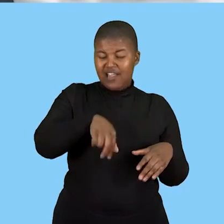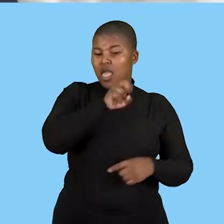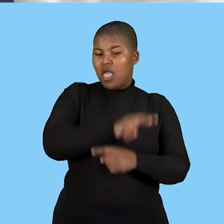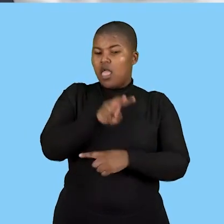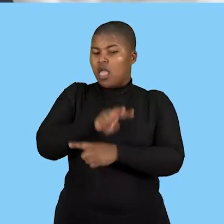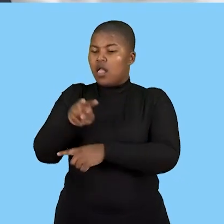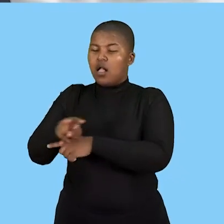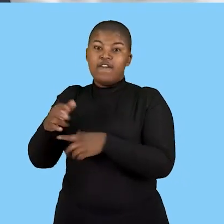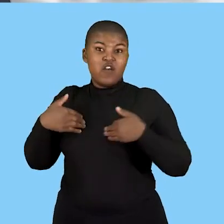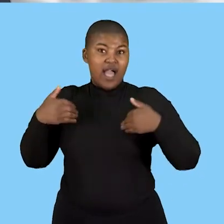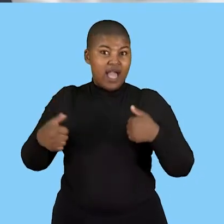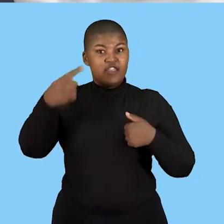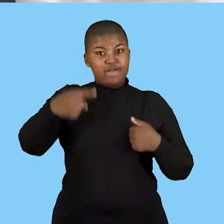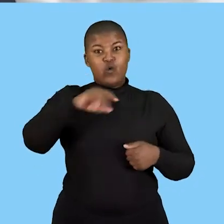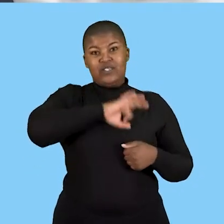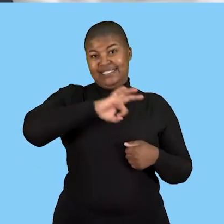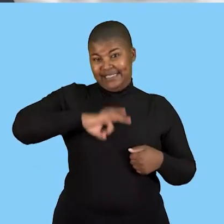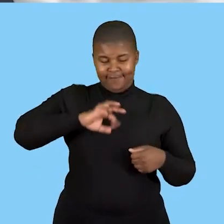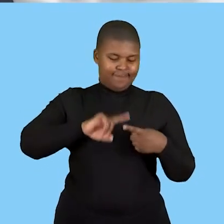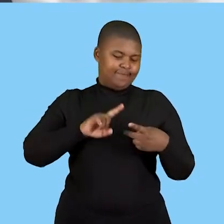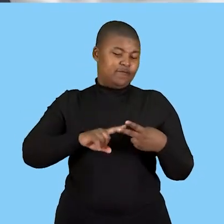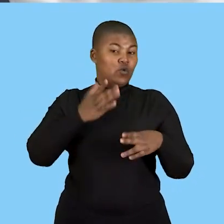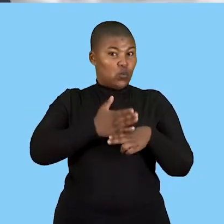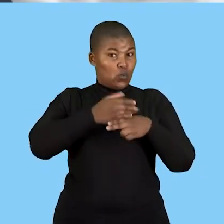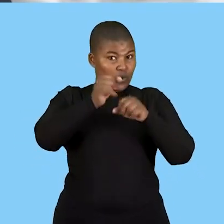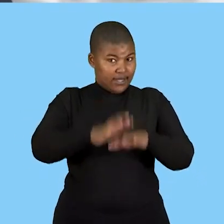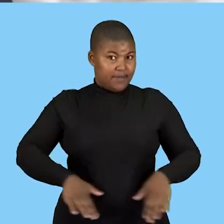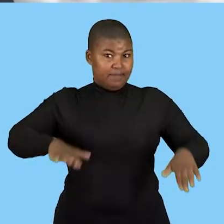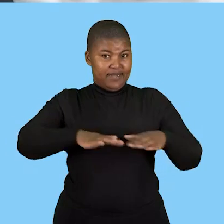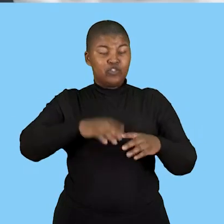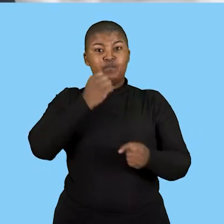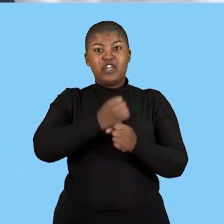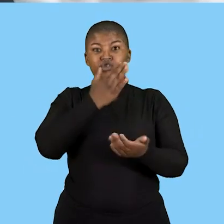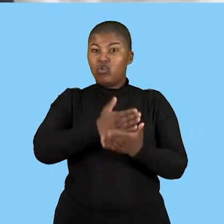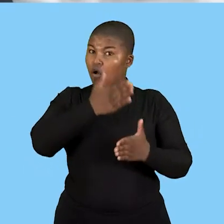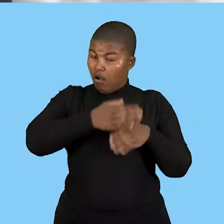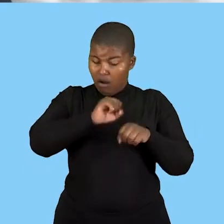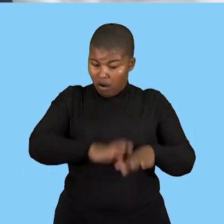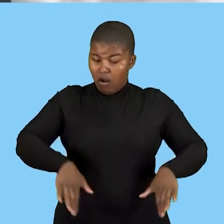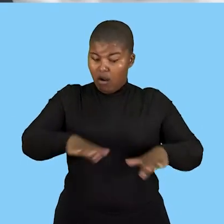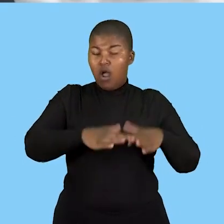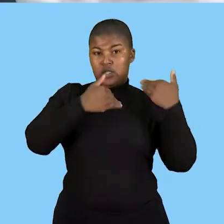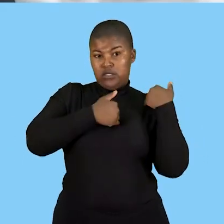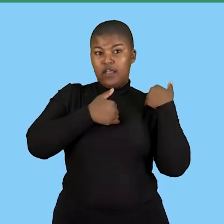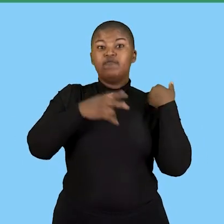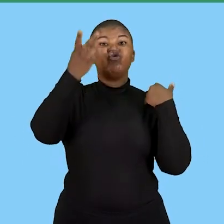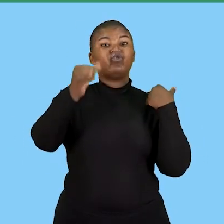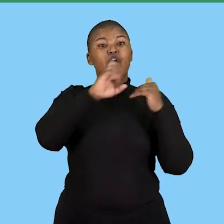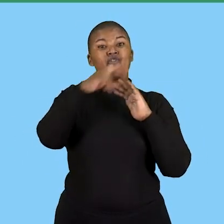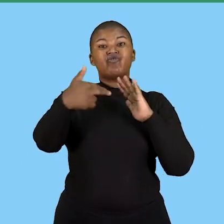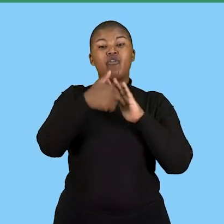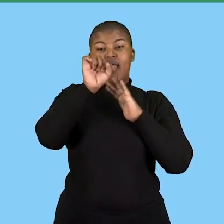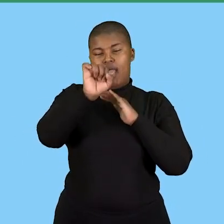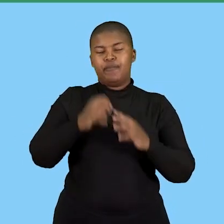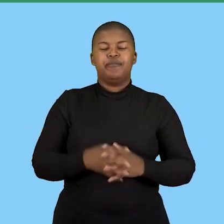the safety of the working environment to make sure that the working environment again is safe now let us look into